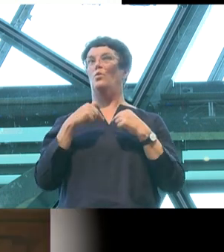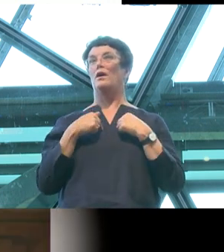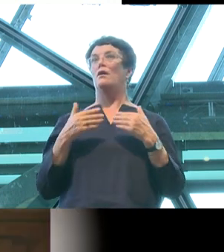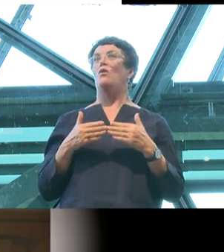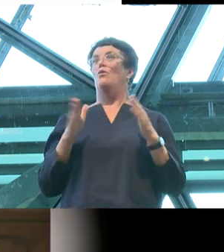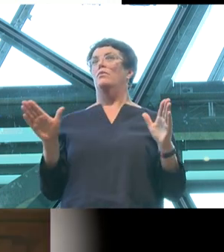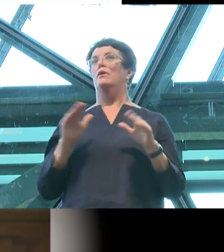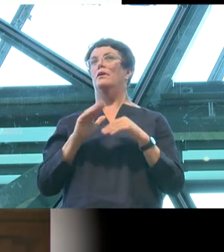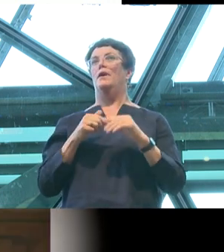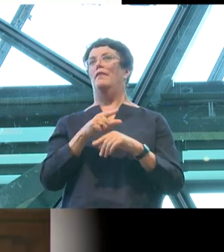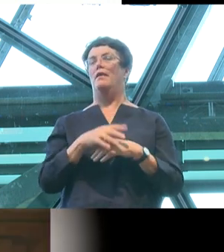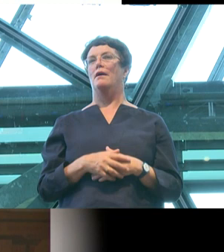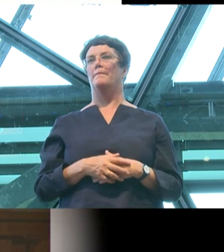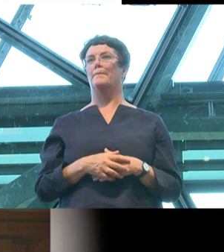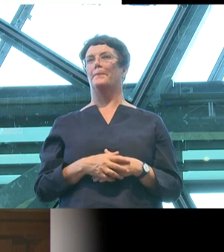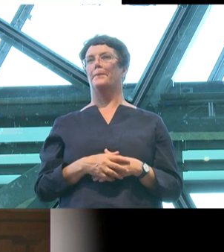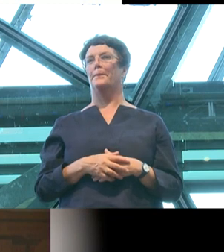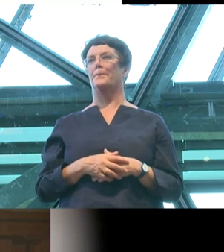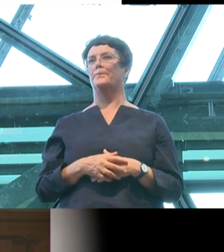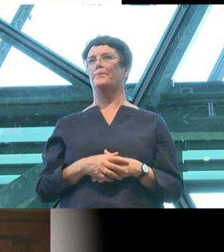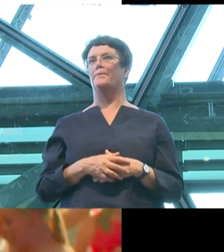In fact, that's not the front, that's just the back.